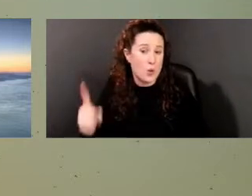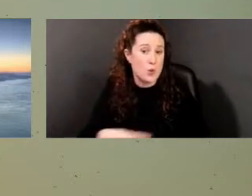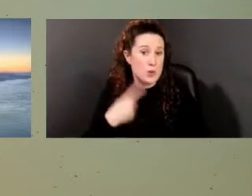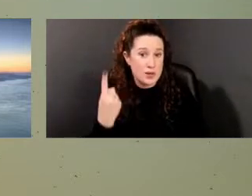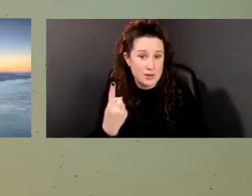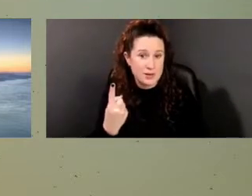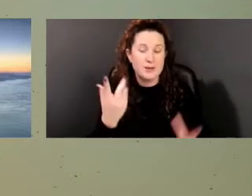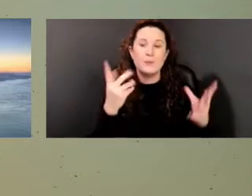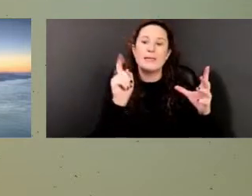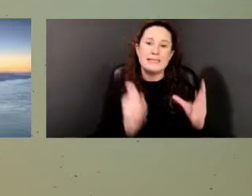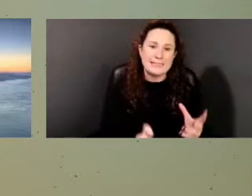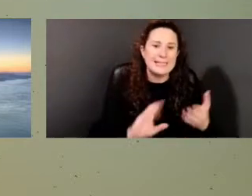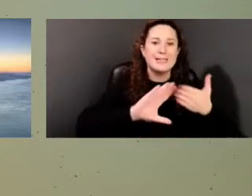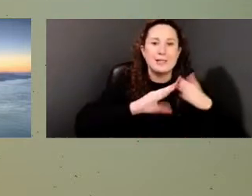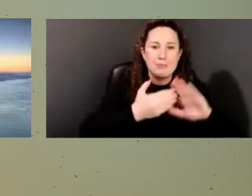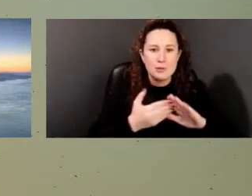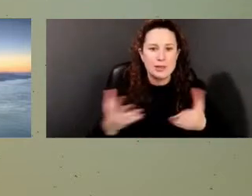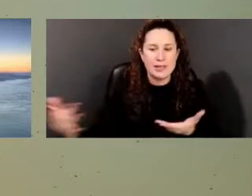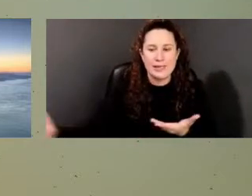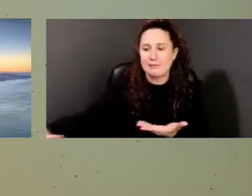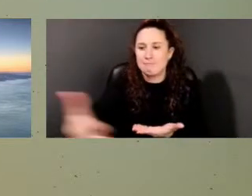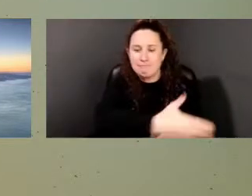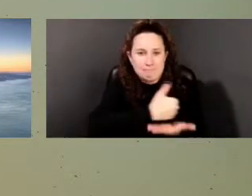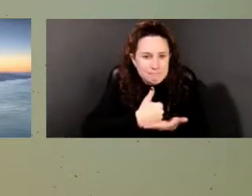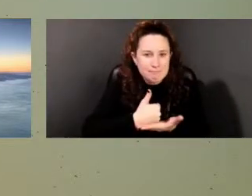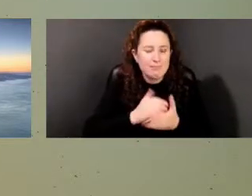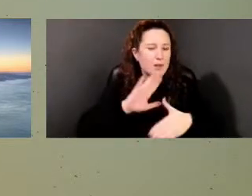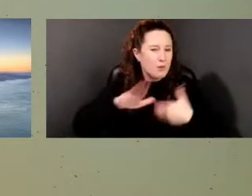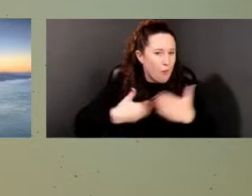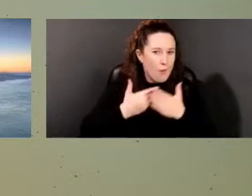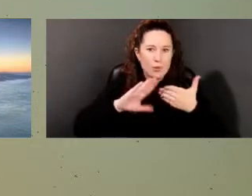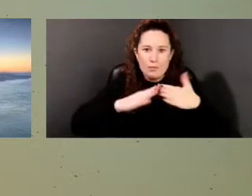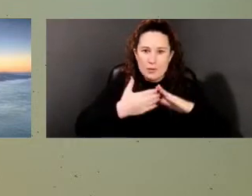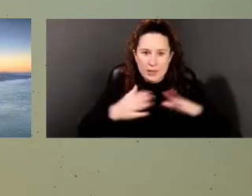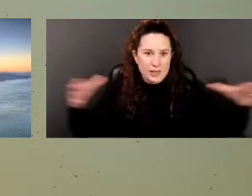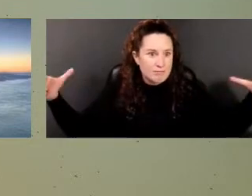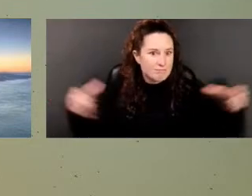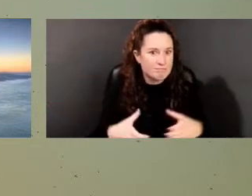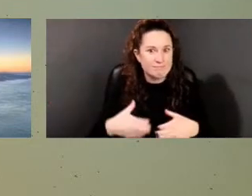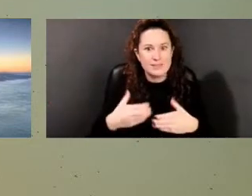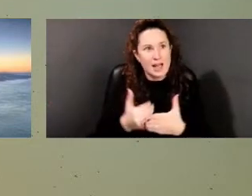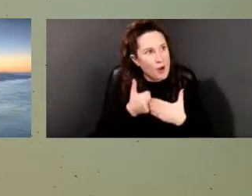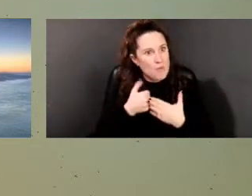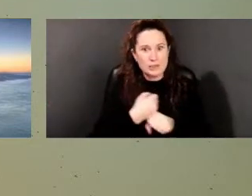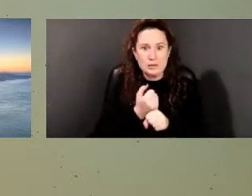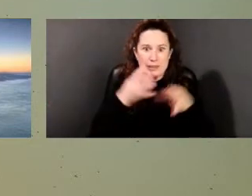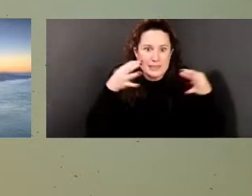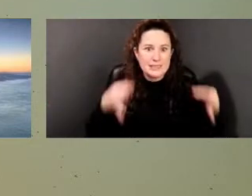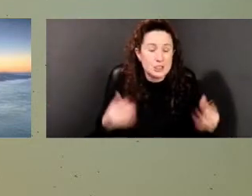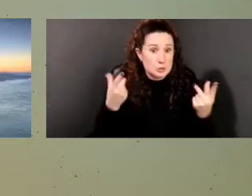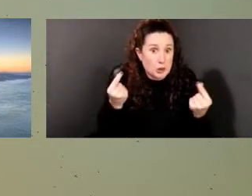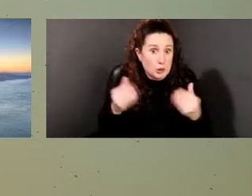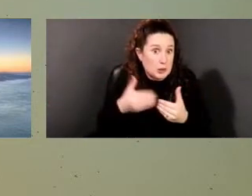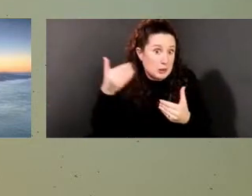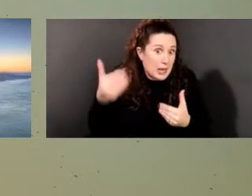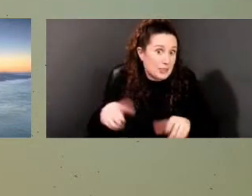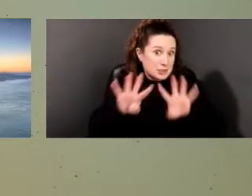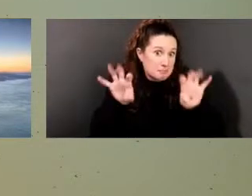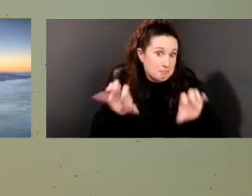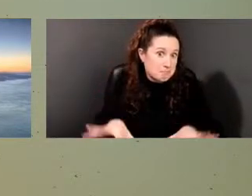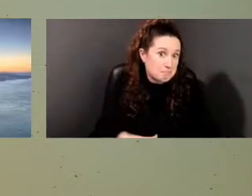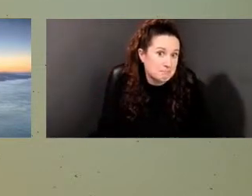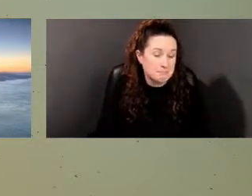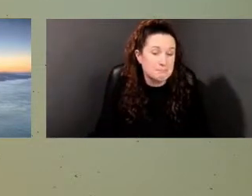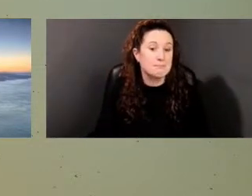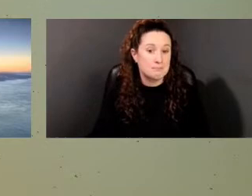community, the descendant communities, the whole community as a whole, and making these decisions on what to do next. Reverend Page,